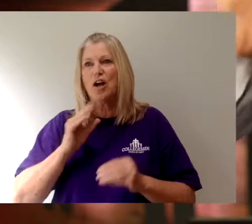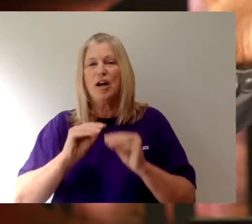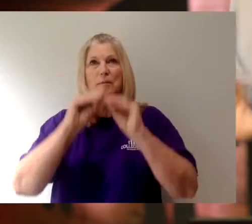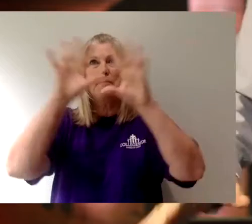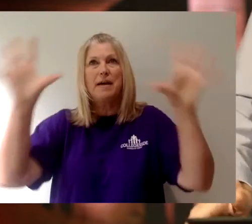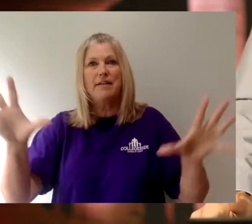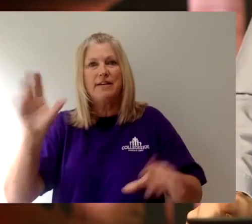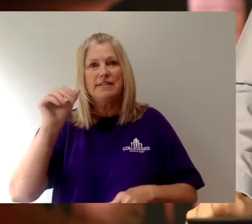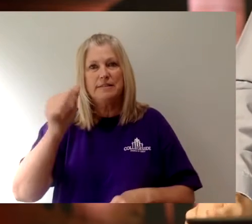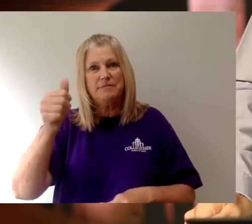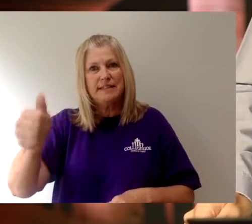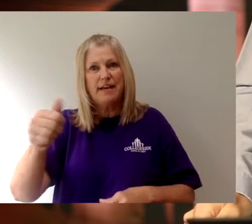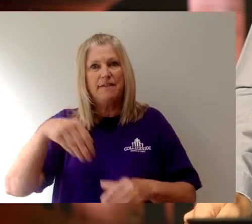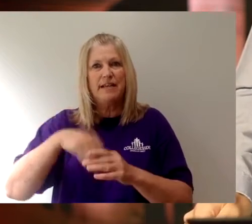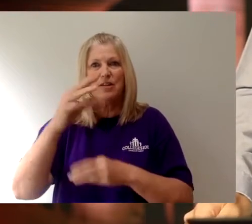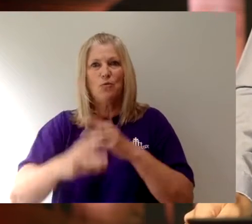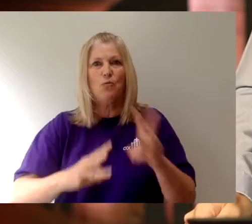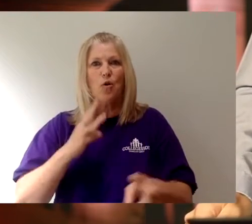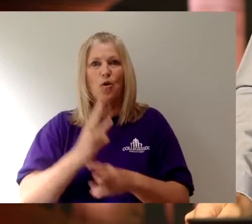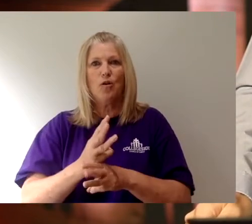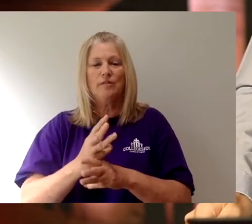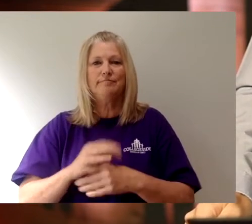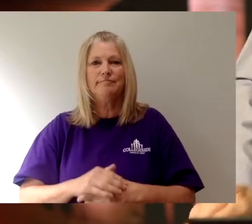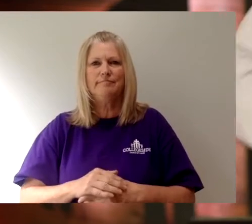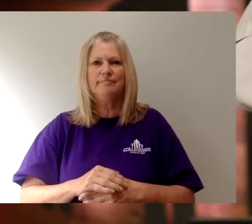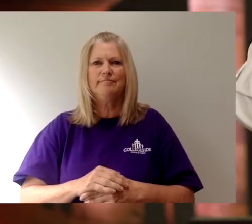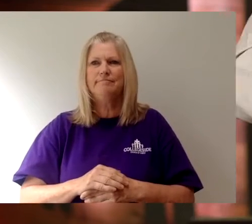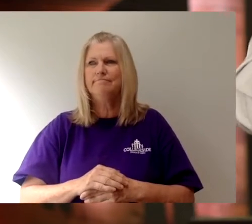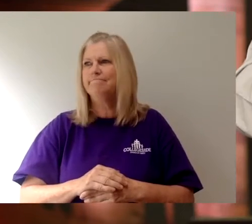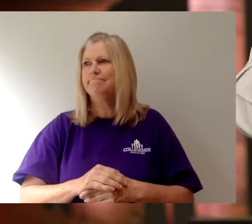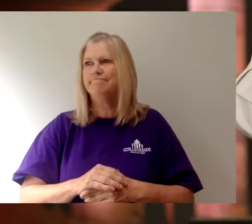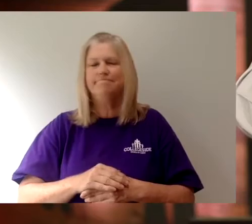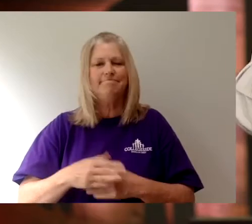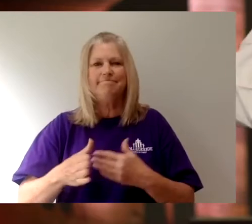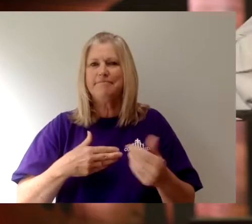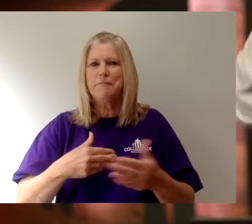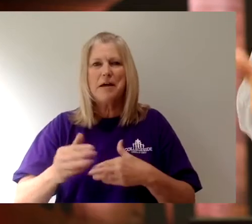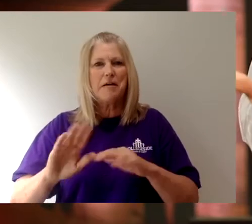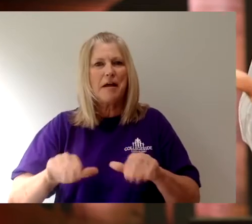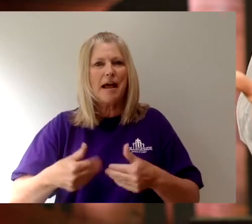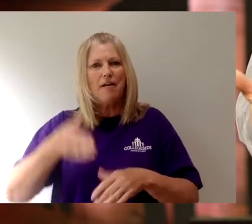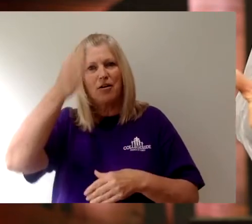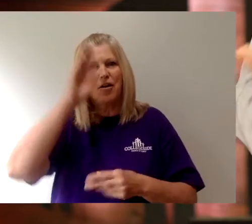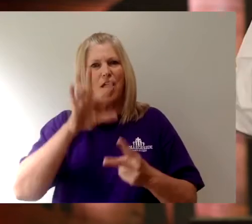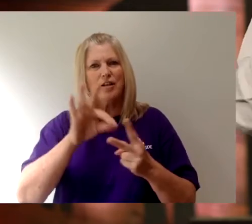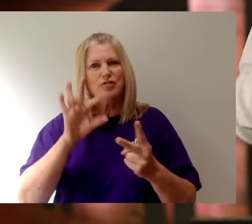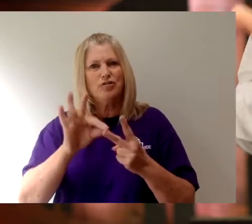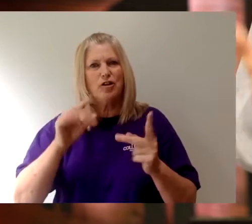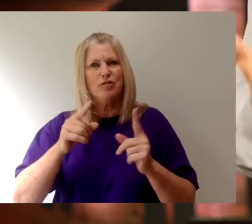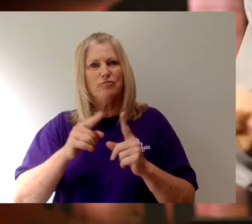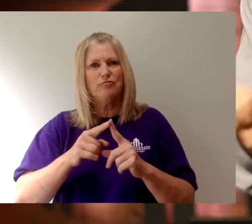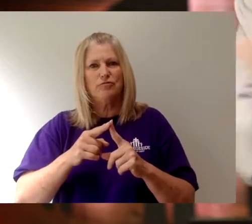himself in the world. However God chose to interact with people